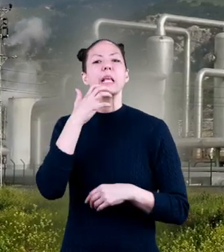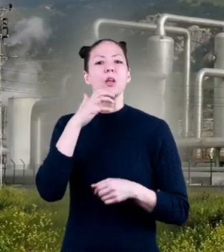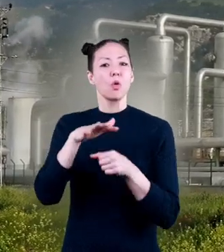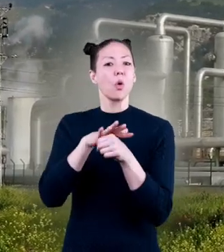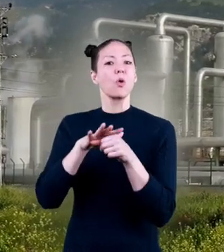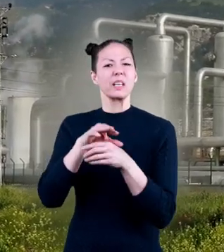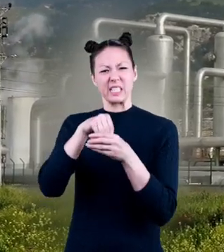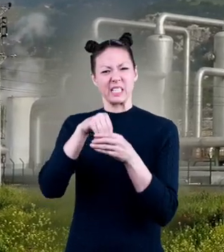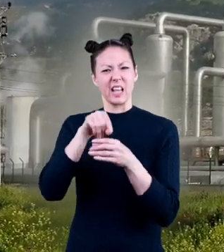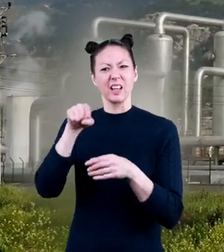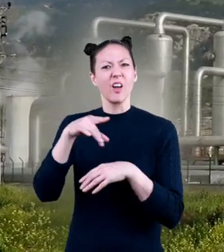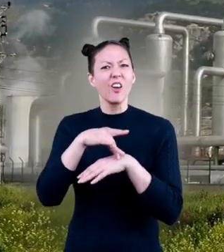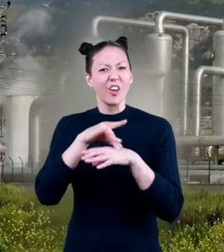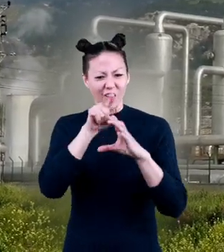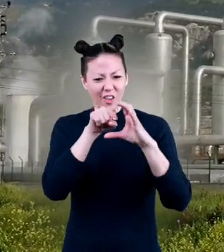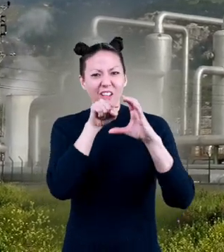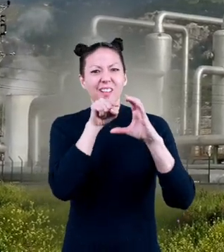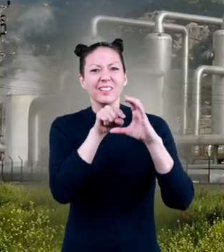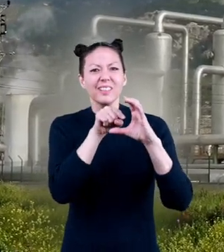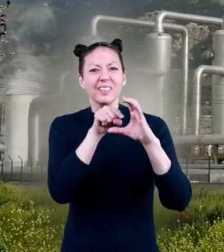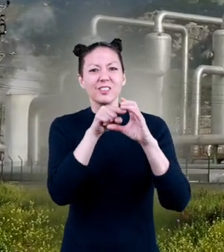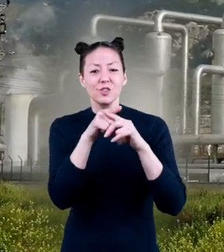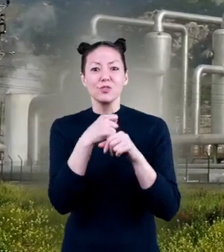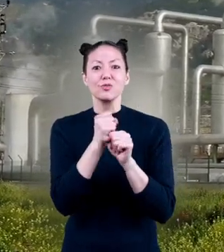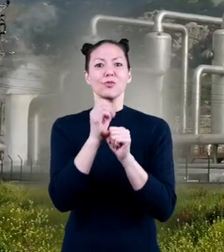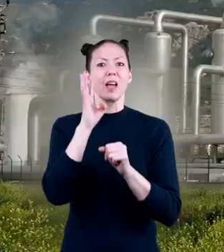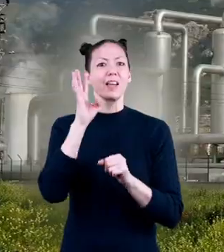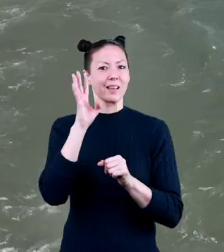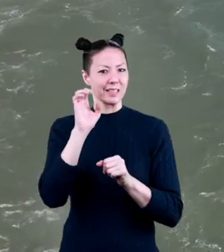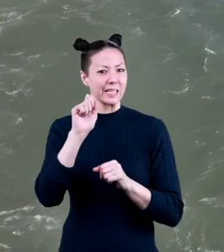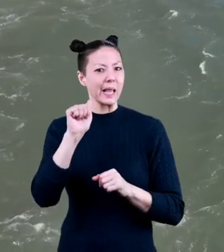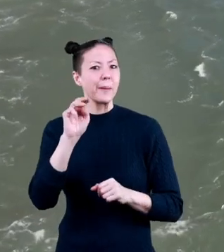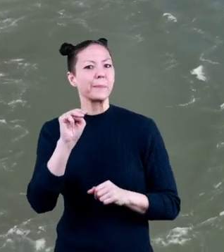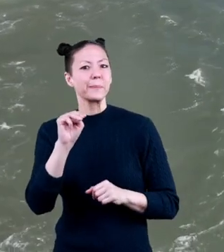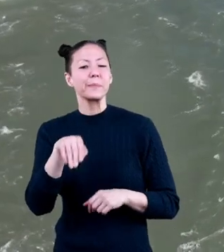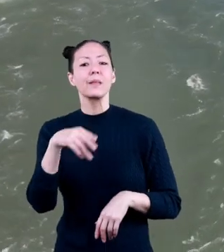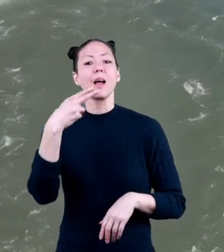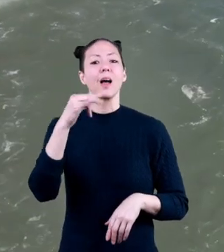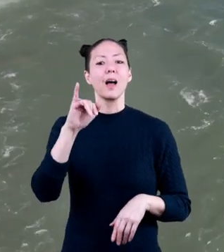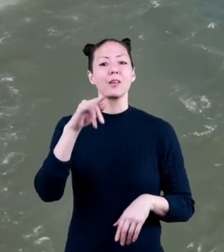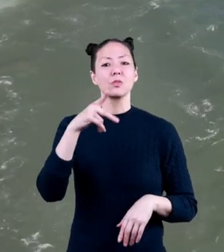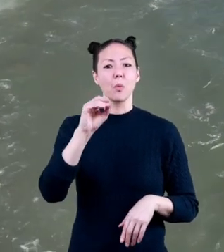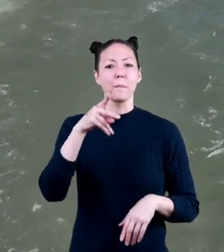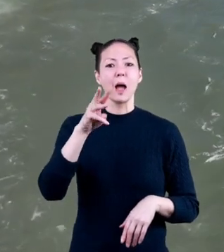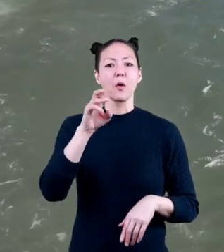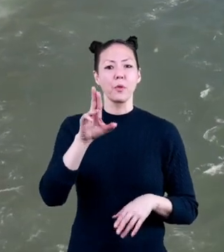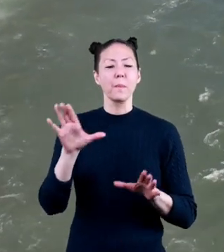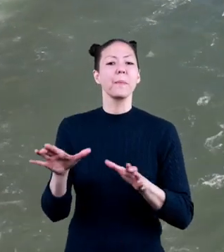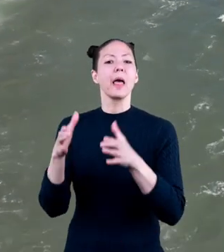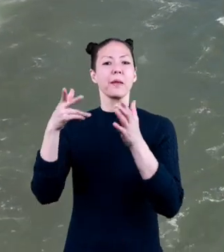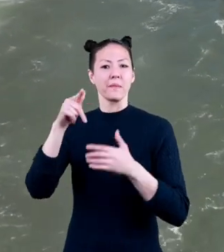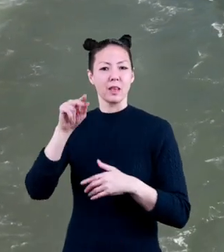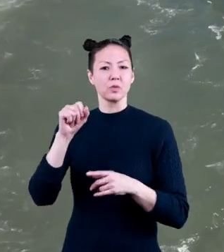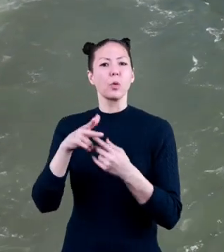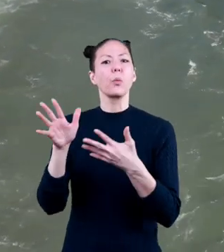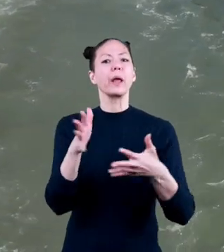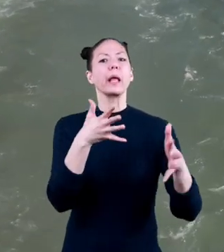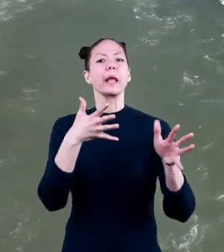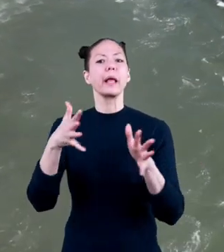heat located inside the Earth to create the steam. And hydropower plants use wind and